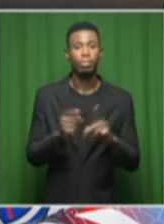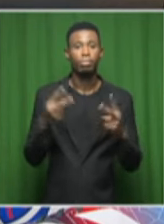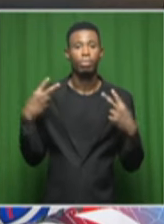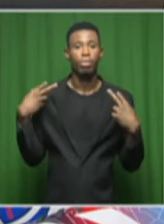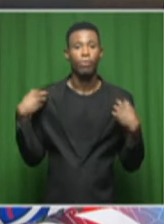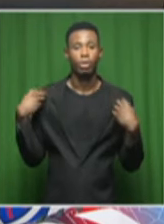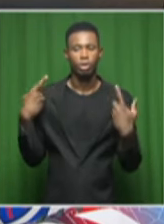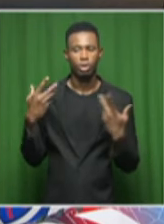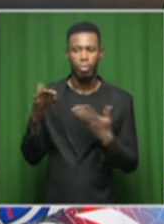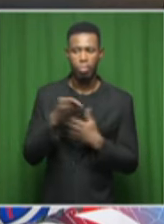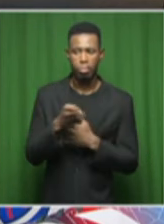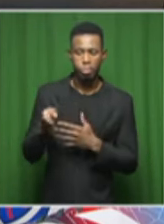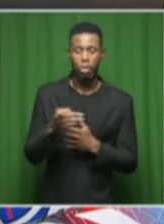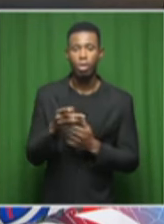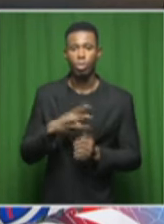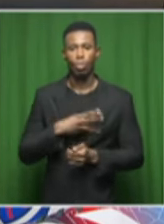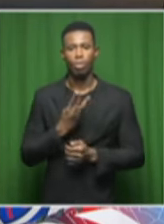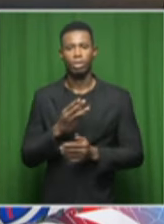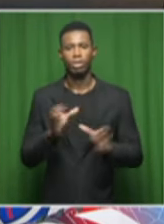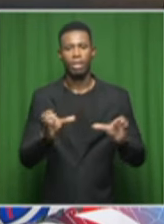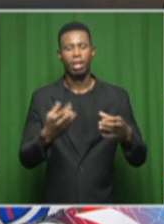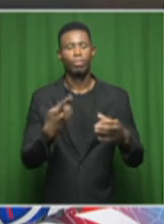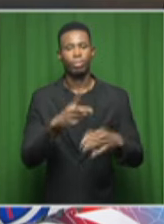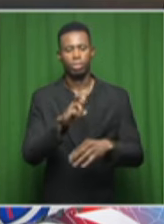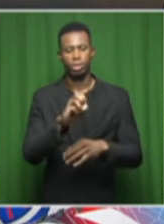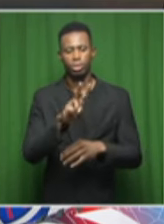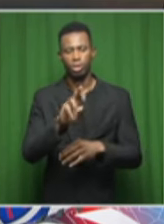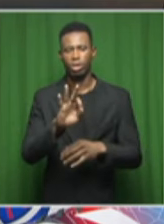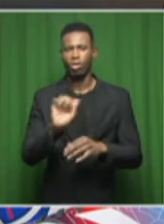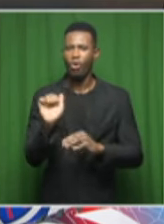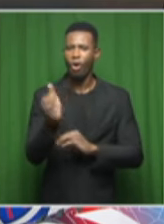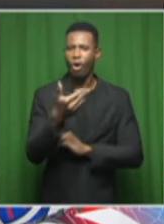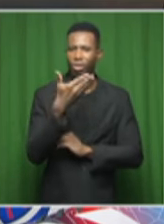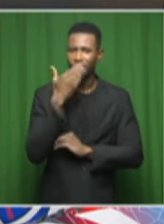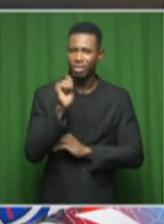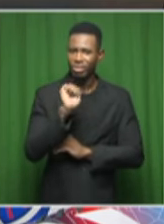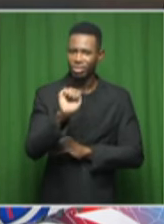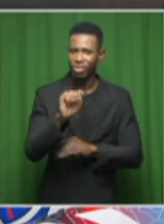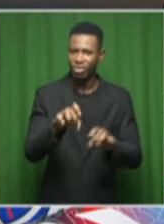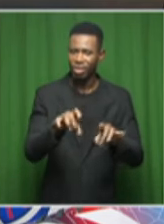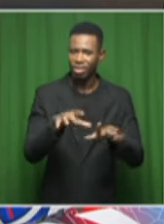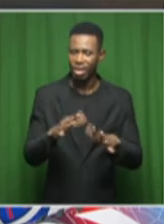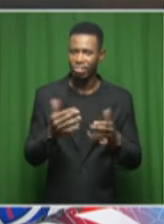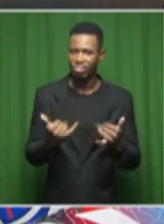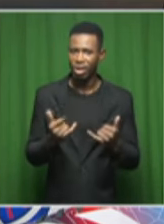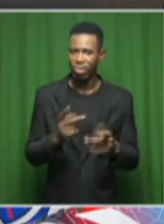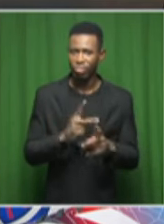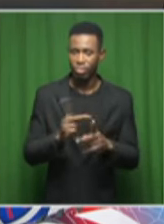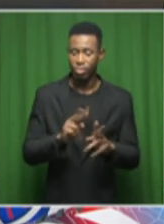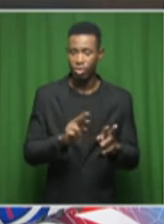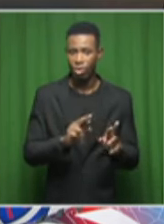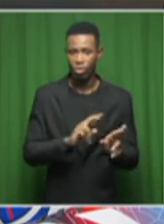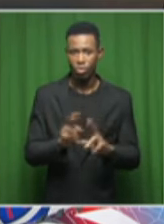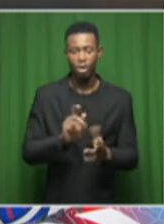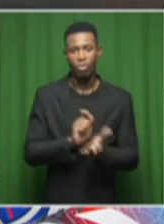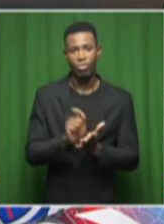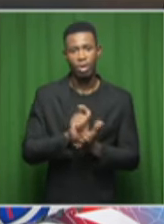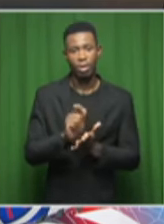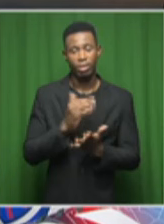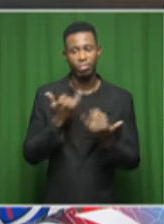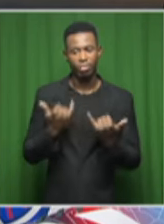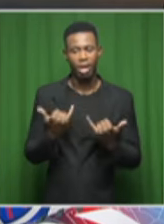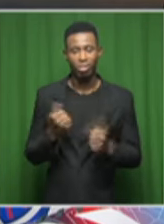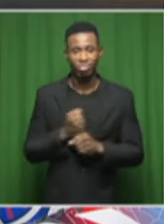attendance wishing the class of 2023 all the best as they sit for their exam starting today for the entire